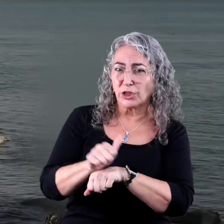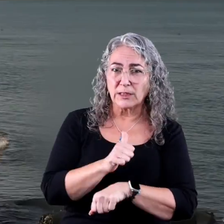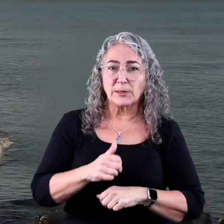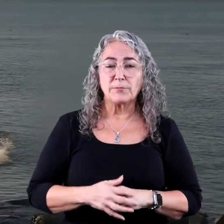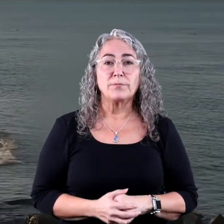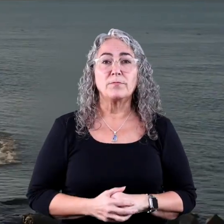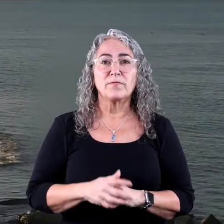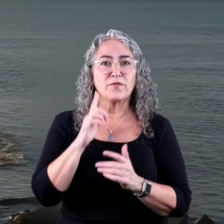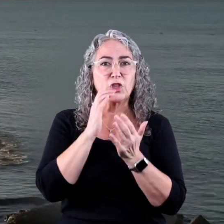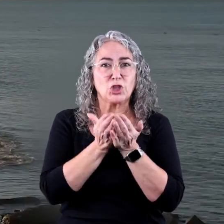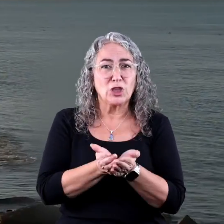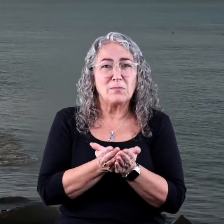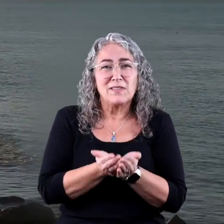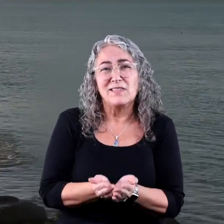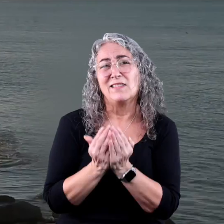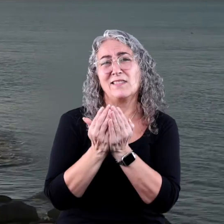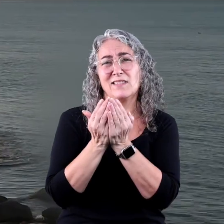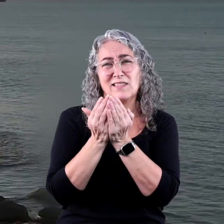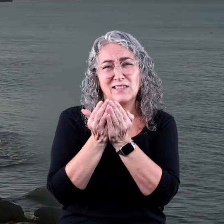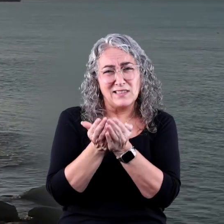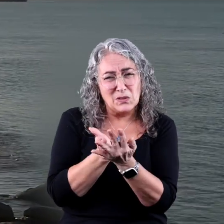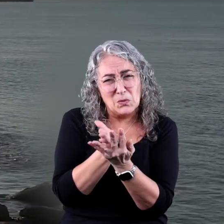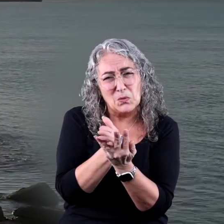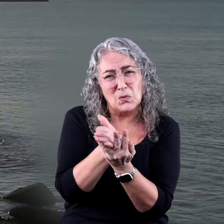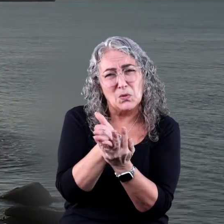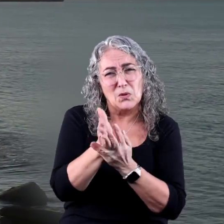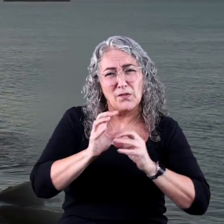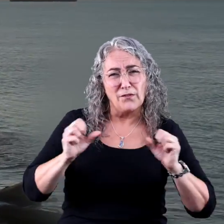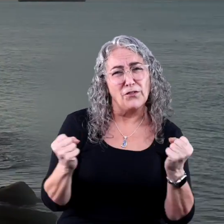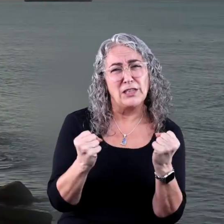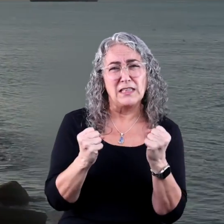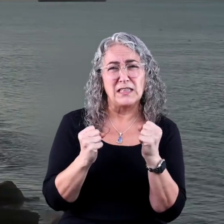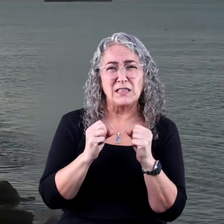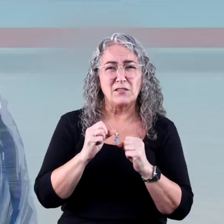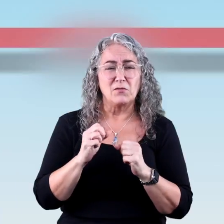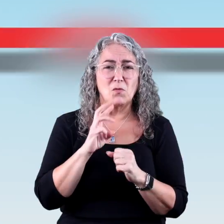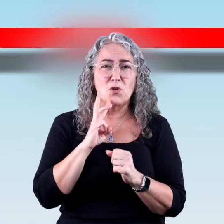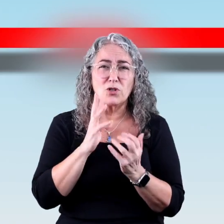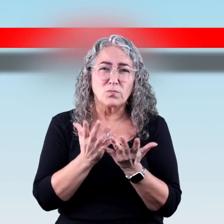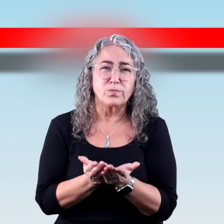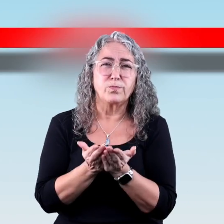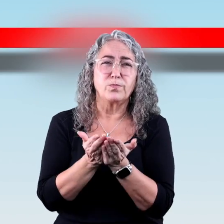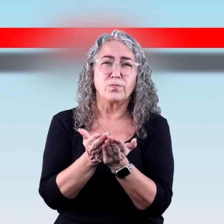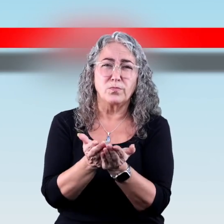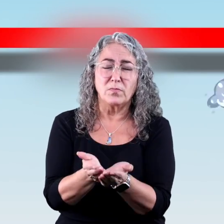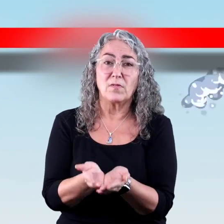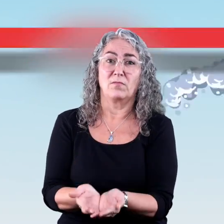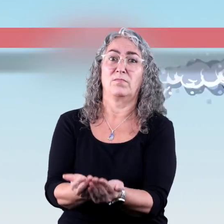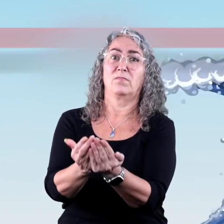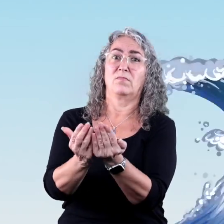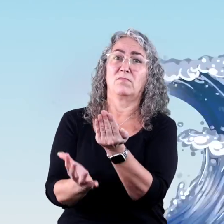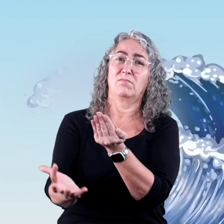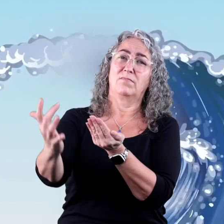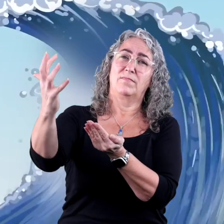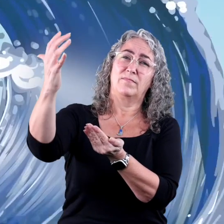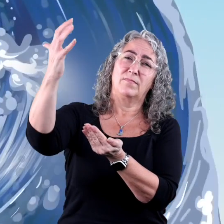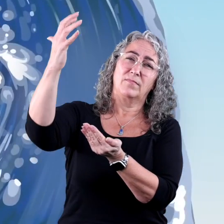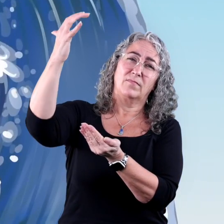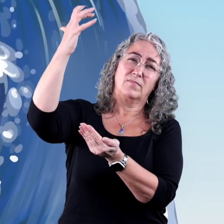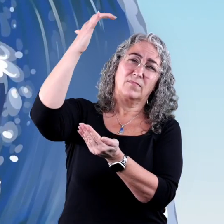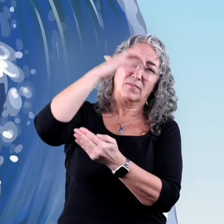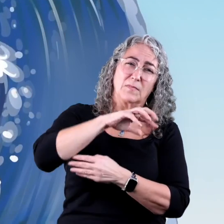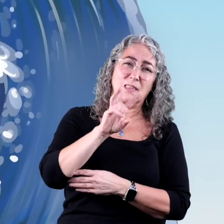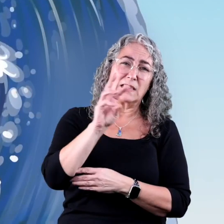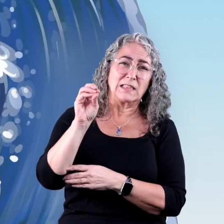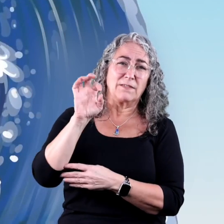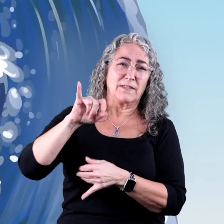are very dangerous for ships passing through its freezing waters. Scientists have even discovered waves twice that